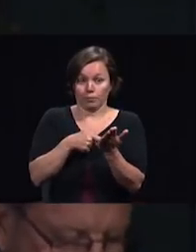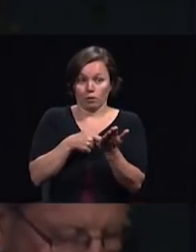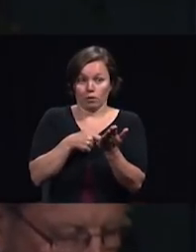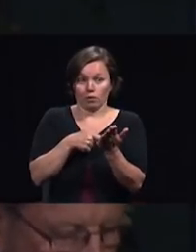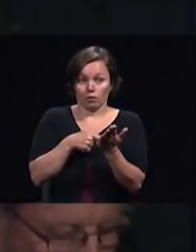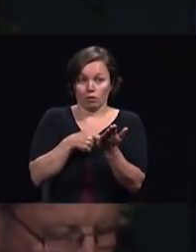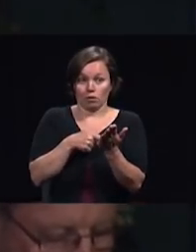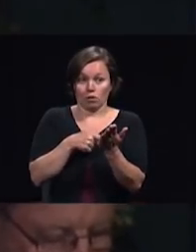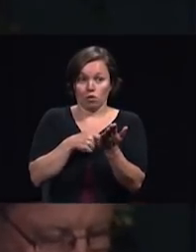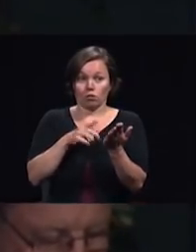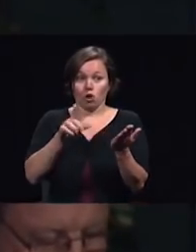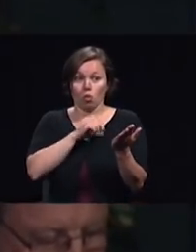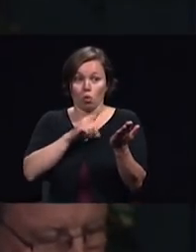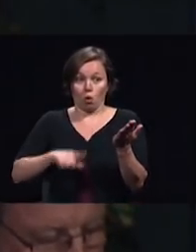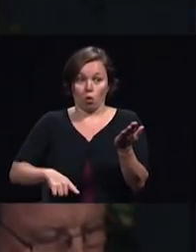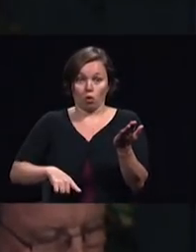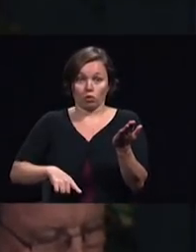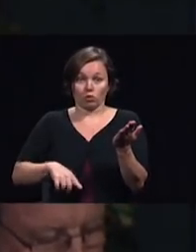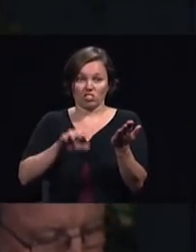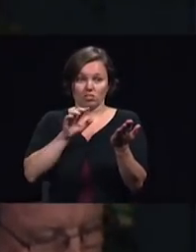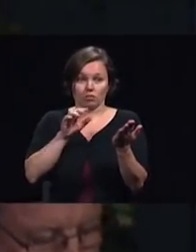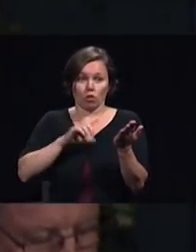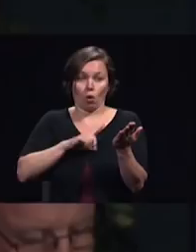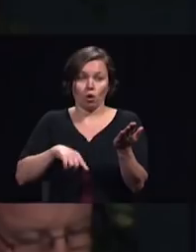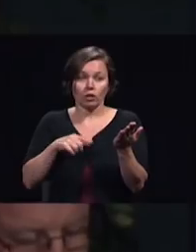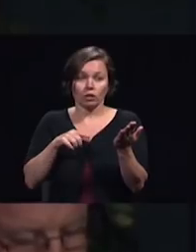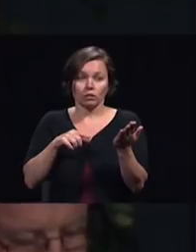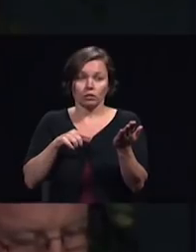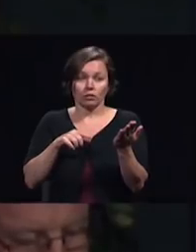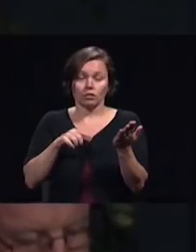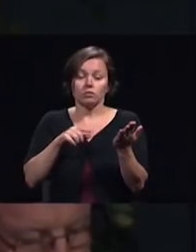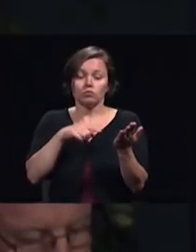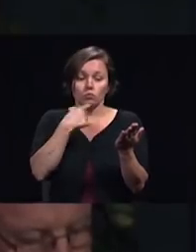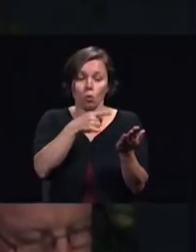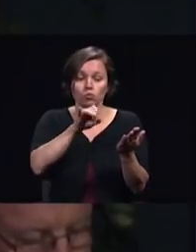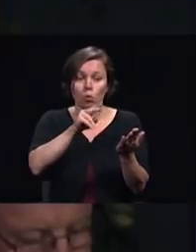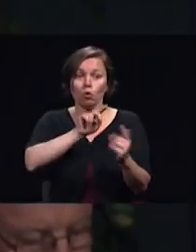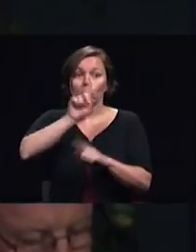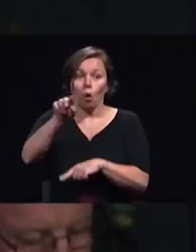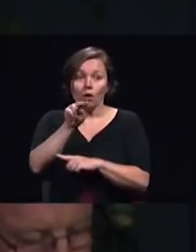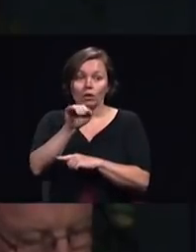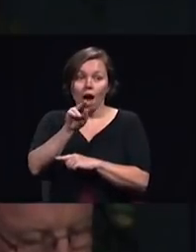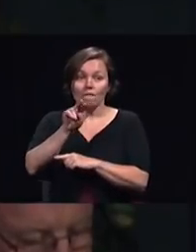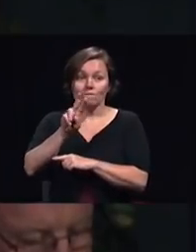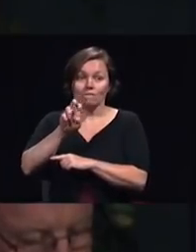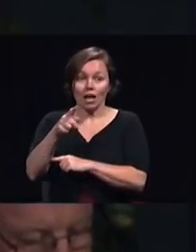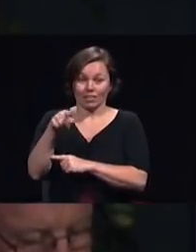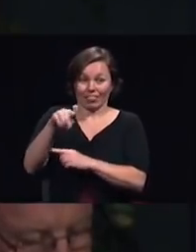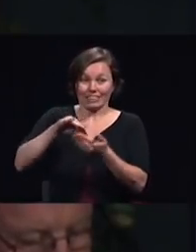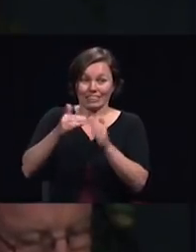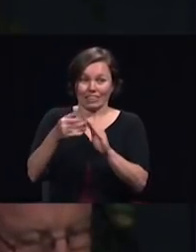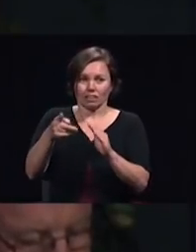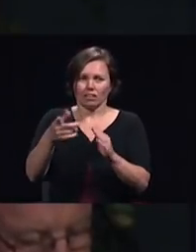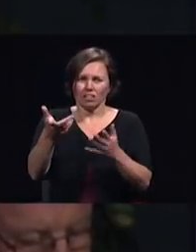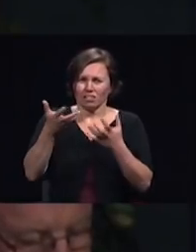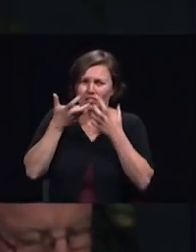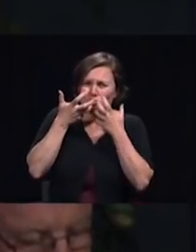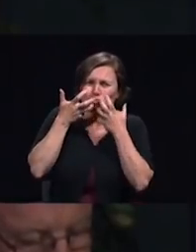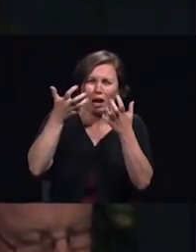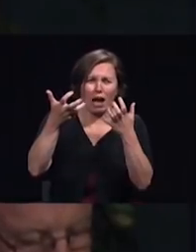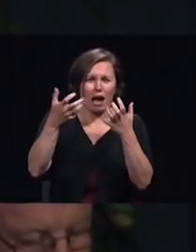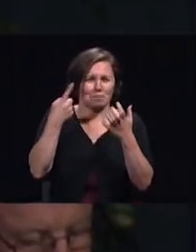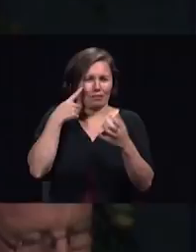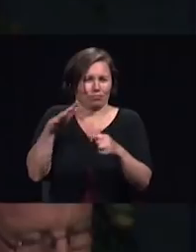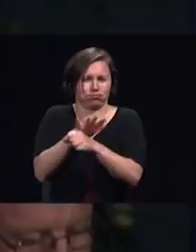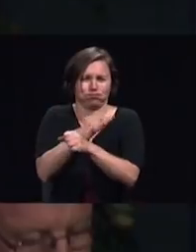arise go to Nineveh that great city and cry out against it for their wickedness has come up before me but